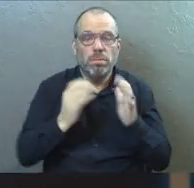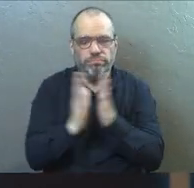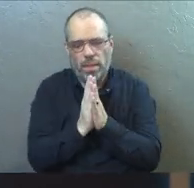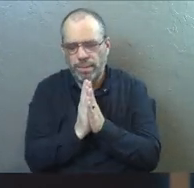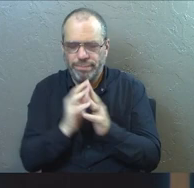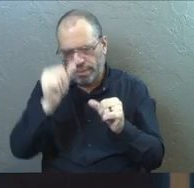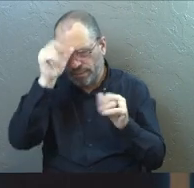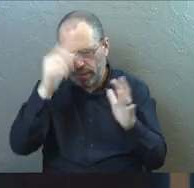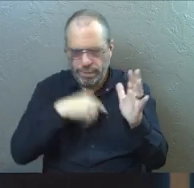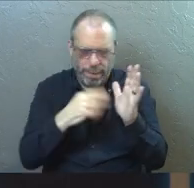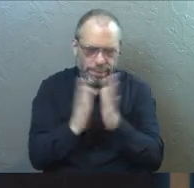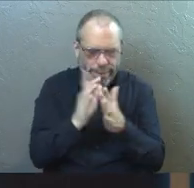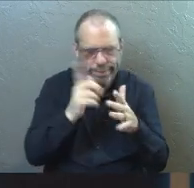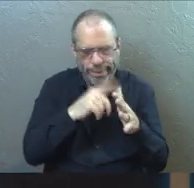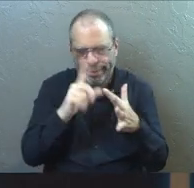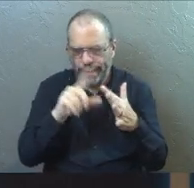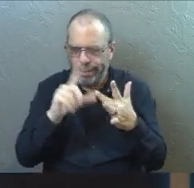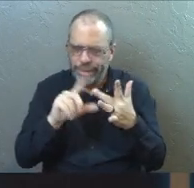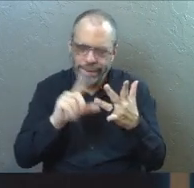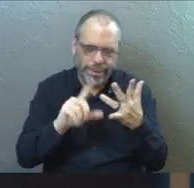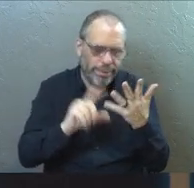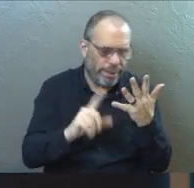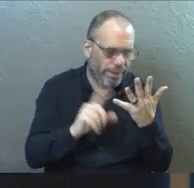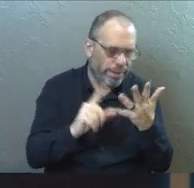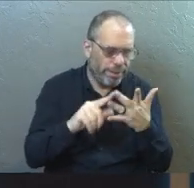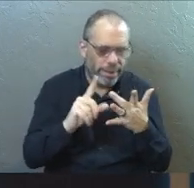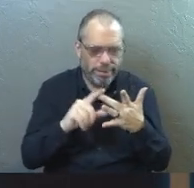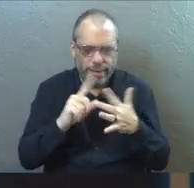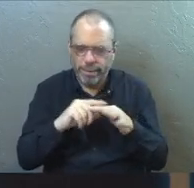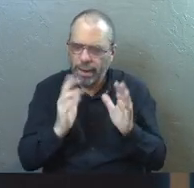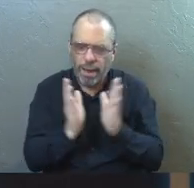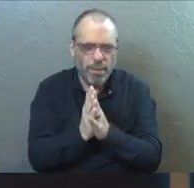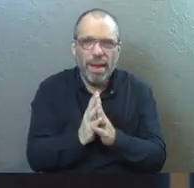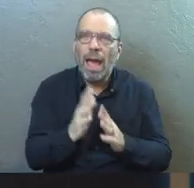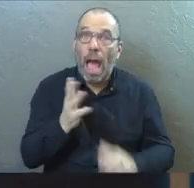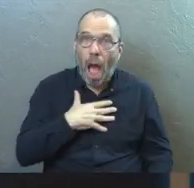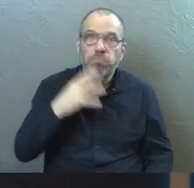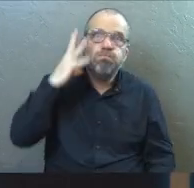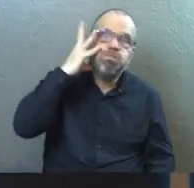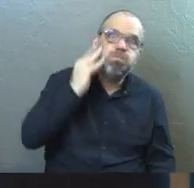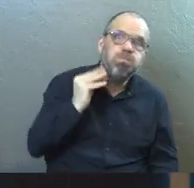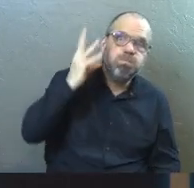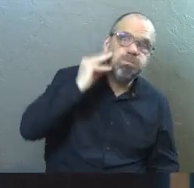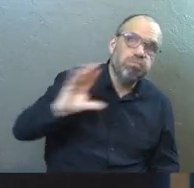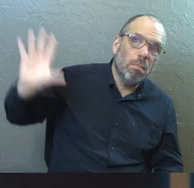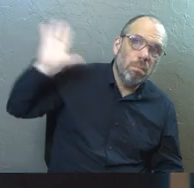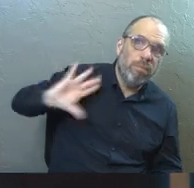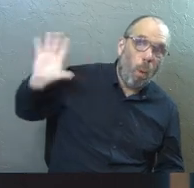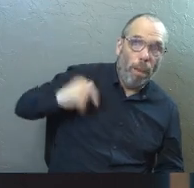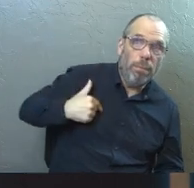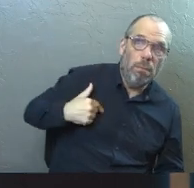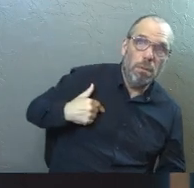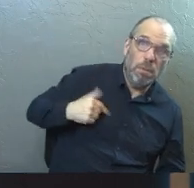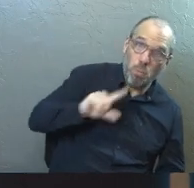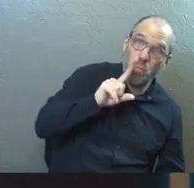prayer life. And I started getting really frustrated with that because I had tasted the real thing before that time.